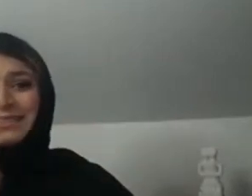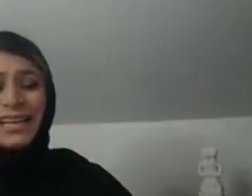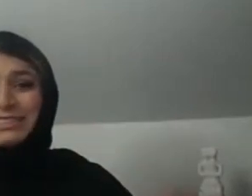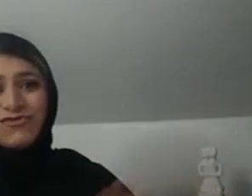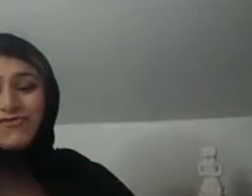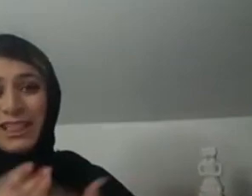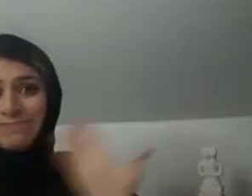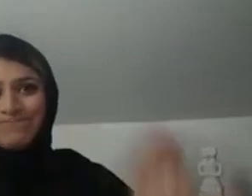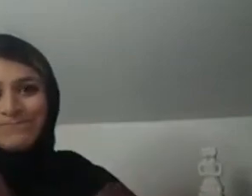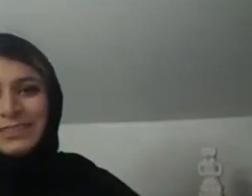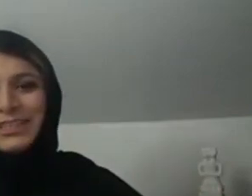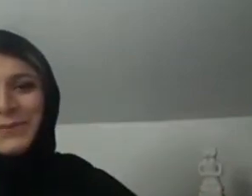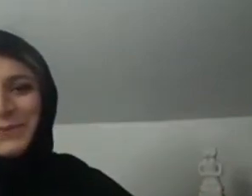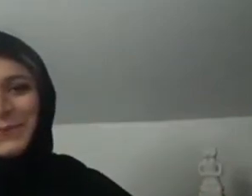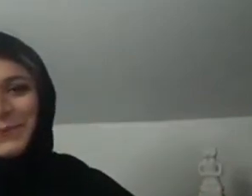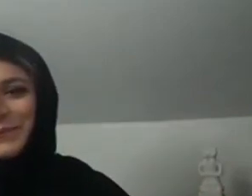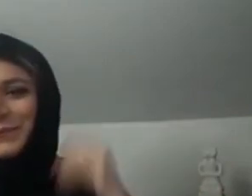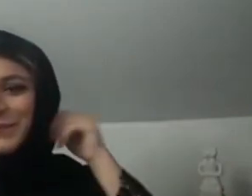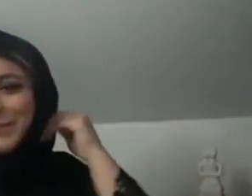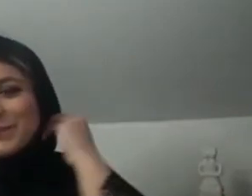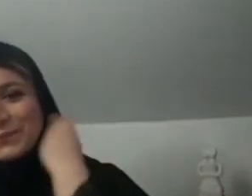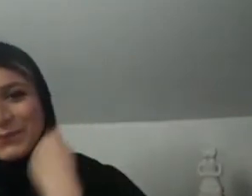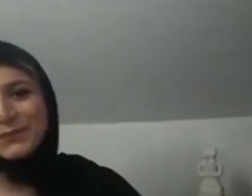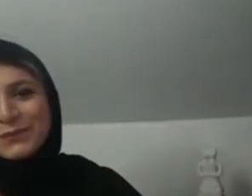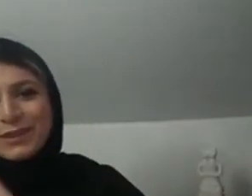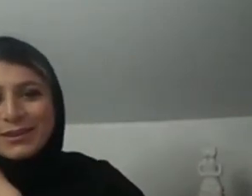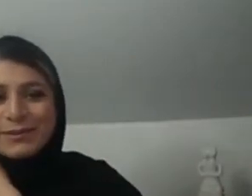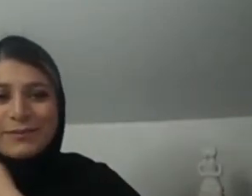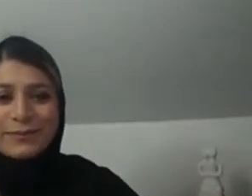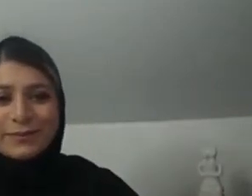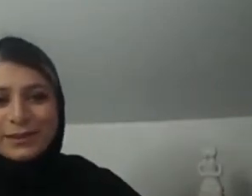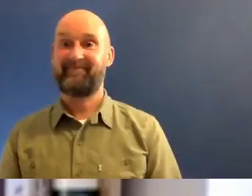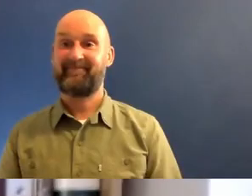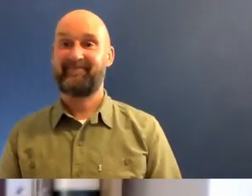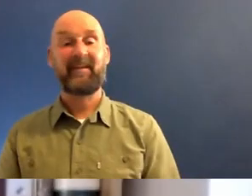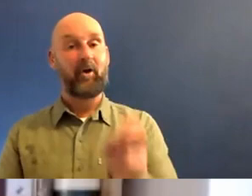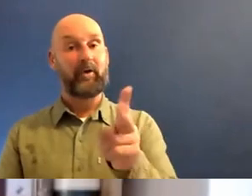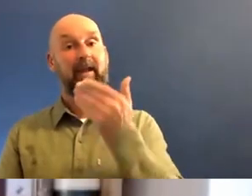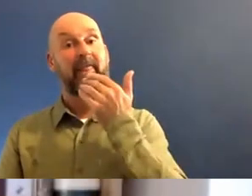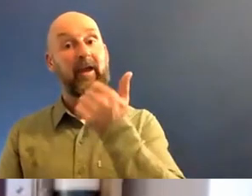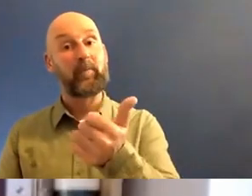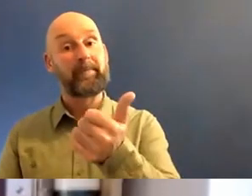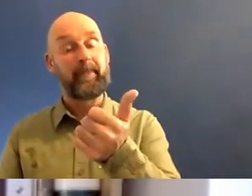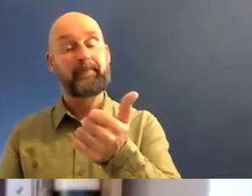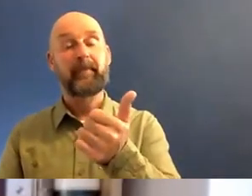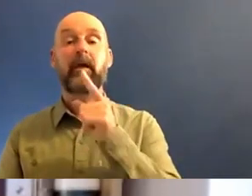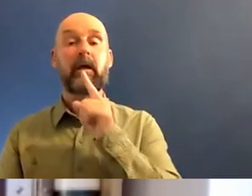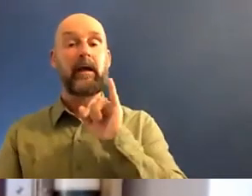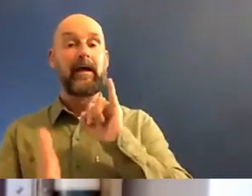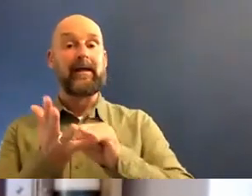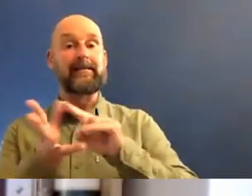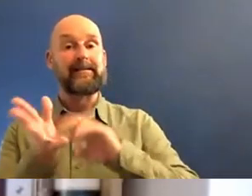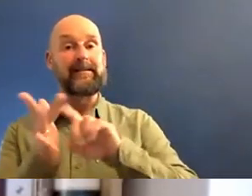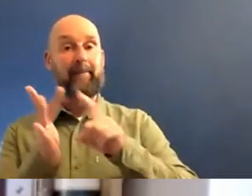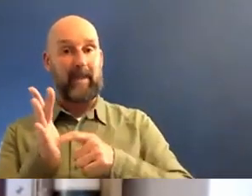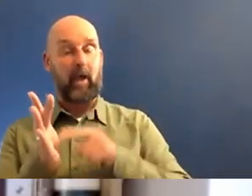other areas over the arts world. Uh, so that, that's my take on it. Okay. Thank you. Samir, you've, you've worked